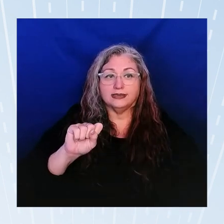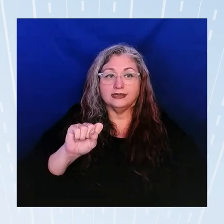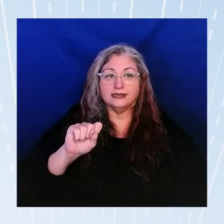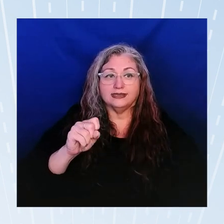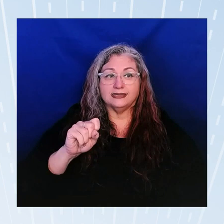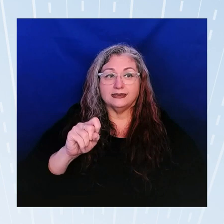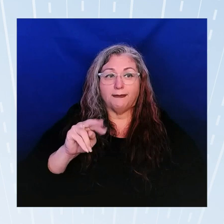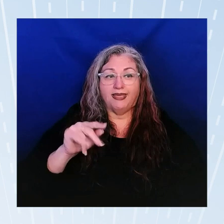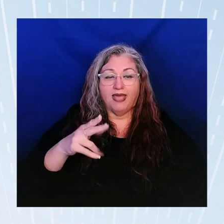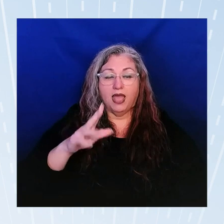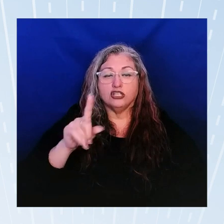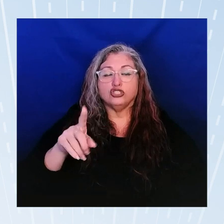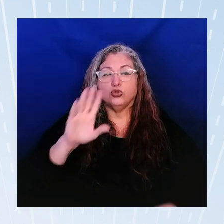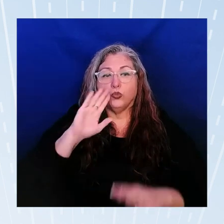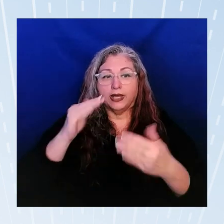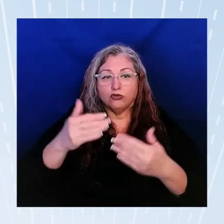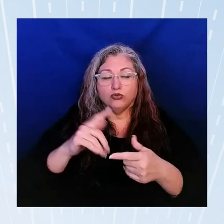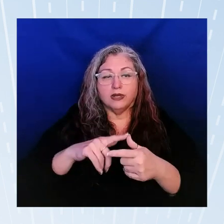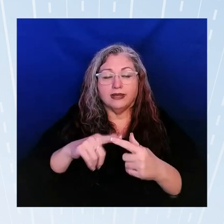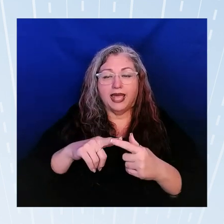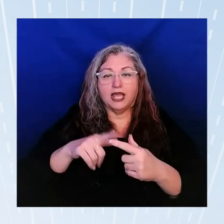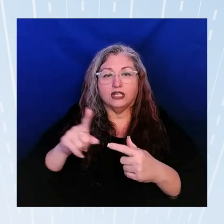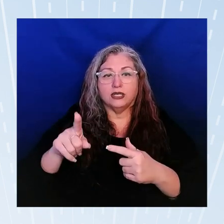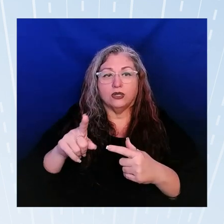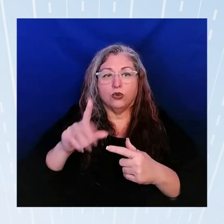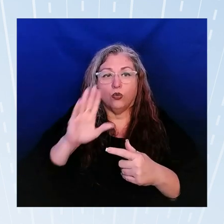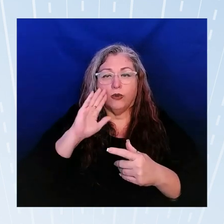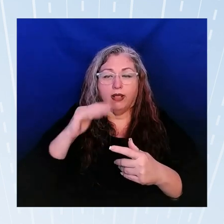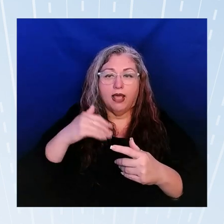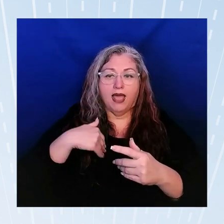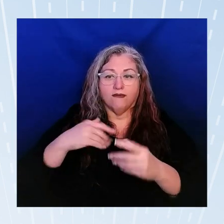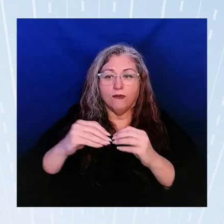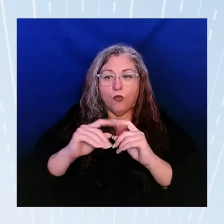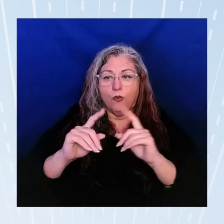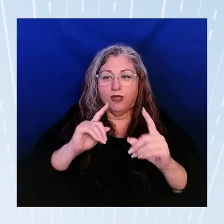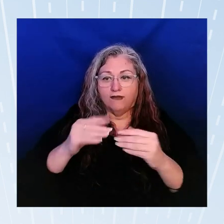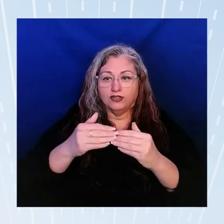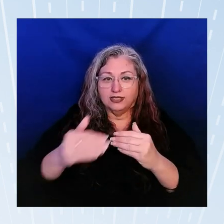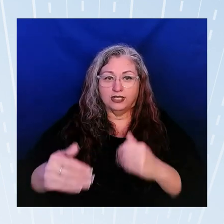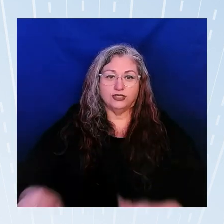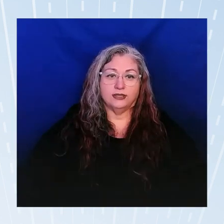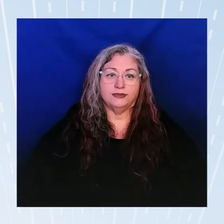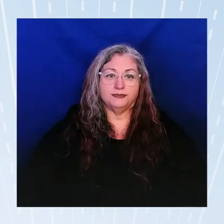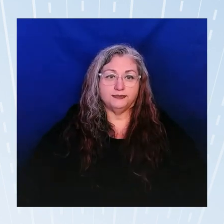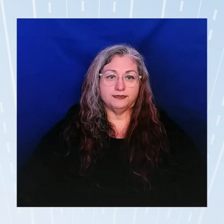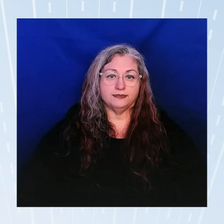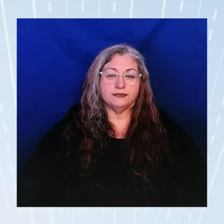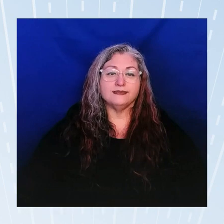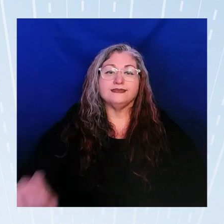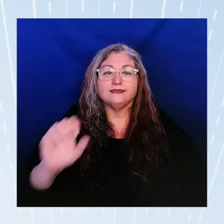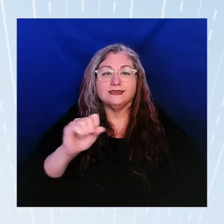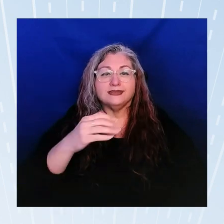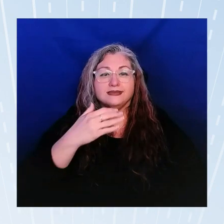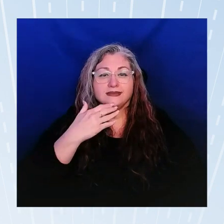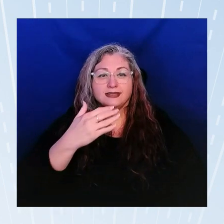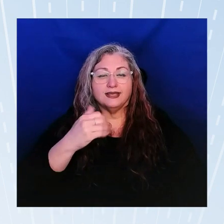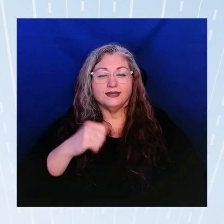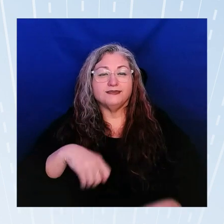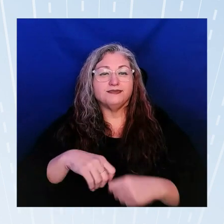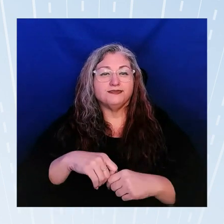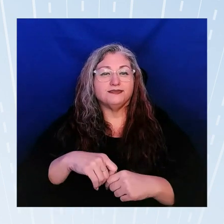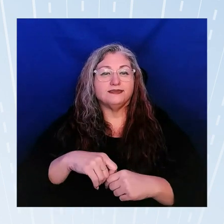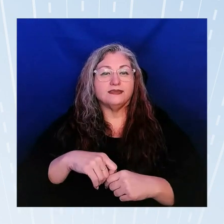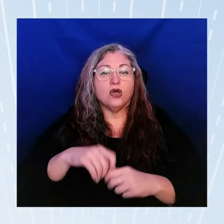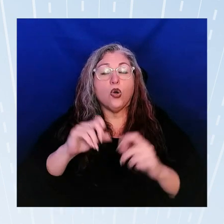and then i believe uh she'll follow then we'll have conversations yes thank you chief um